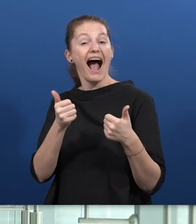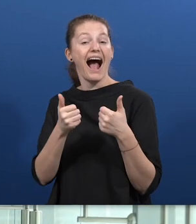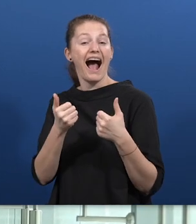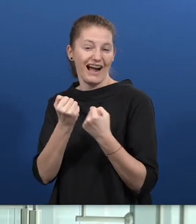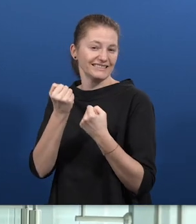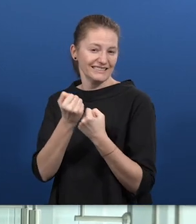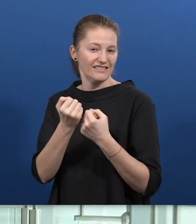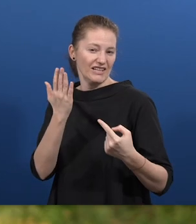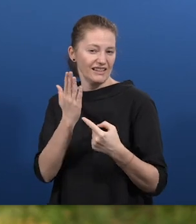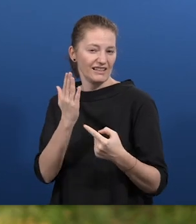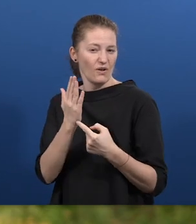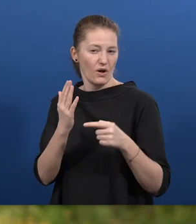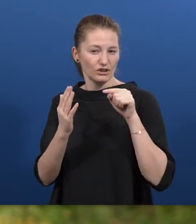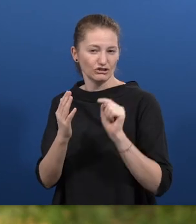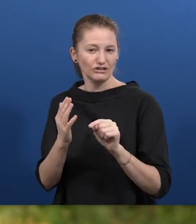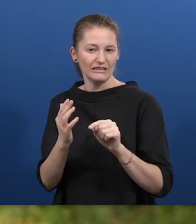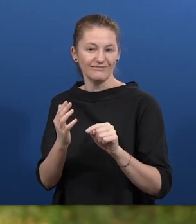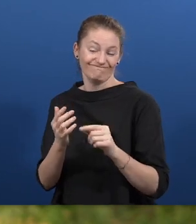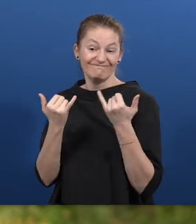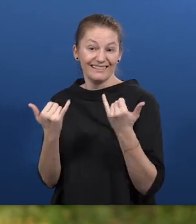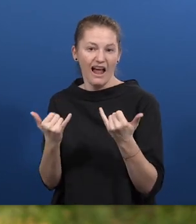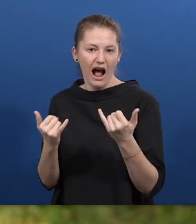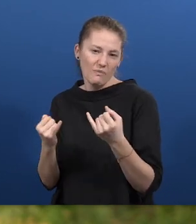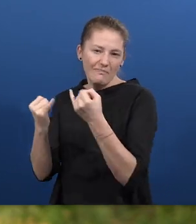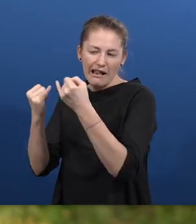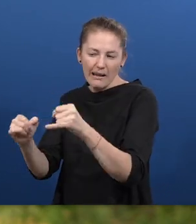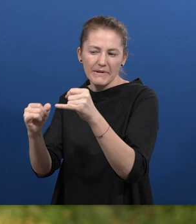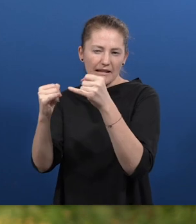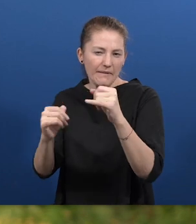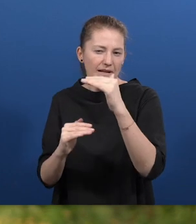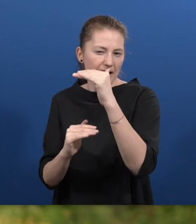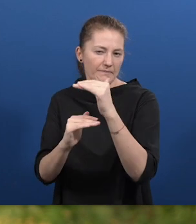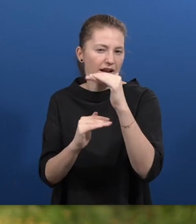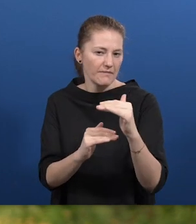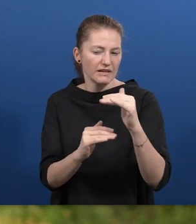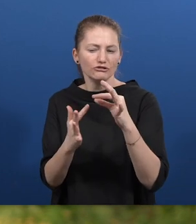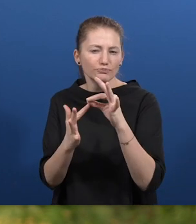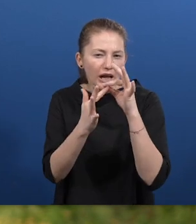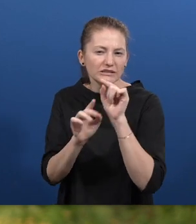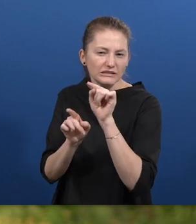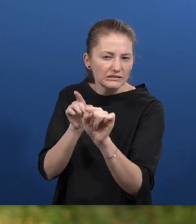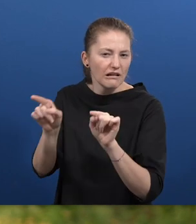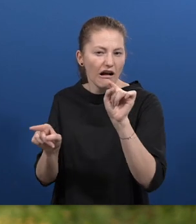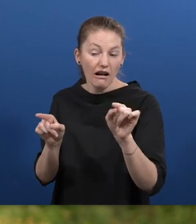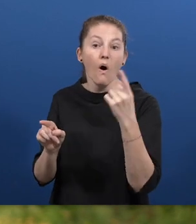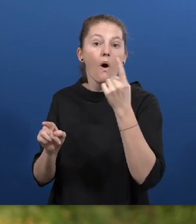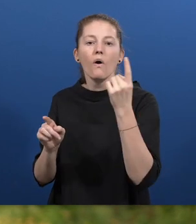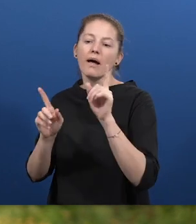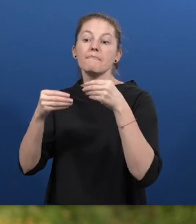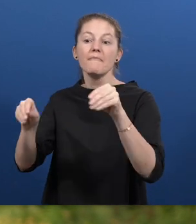primarily serving high-income markets. But the evolution of assistive technology into everyday products has already begun.